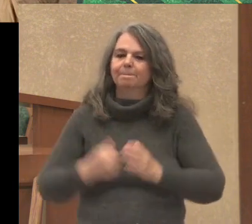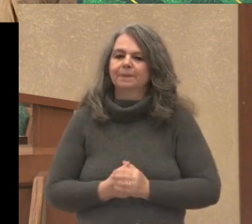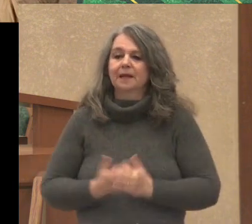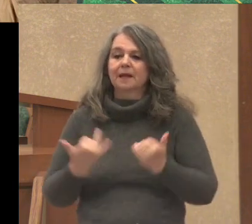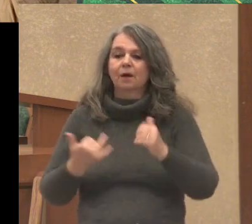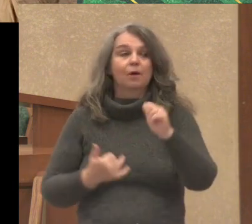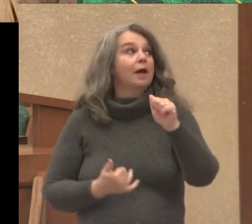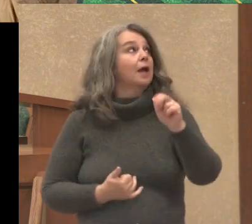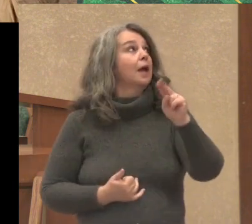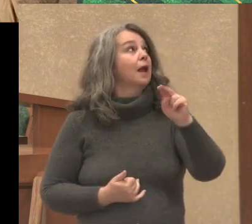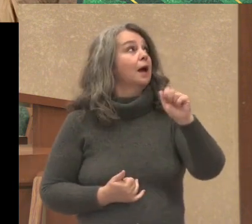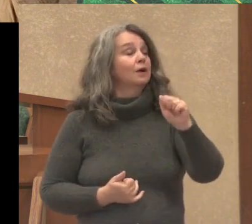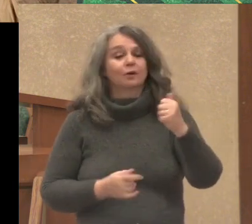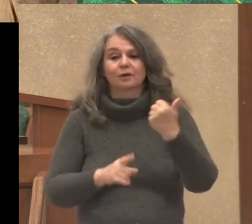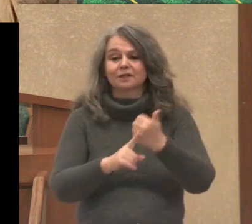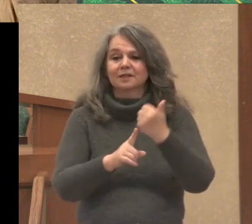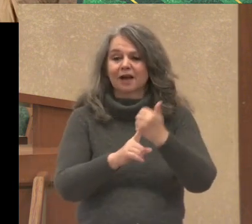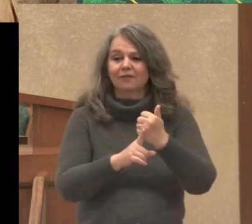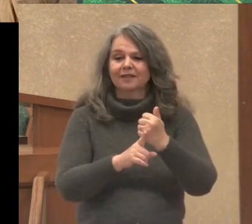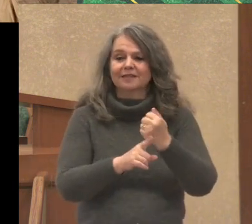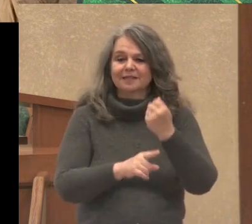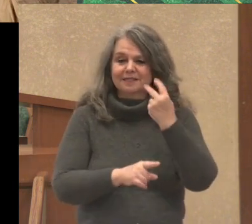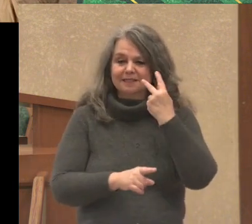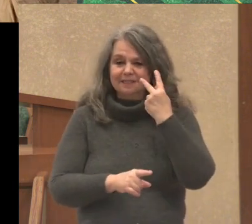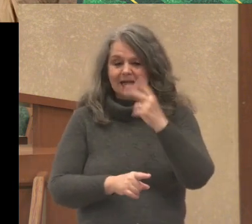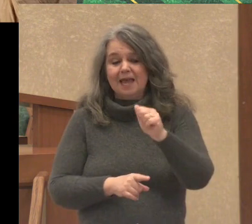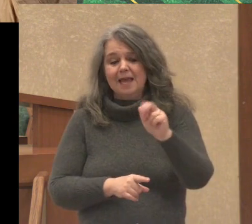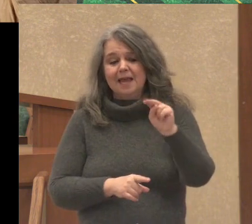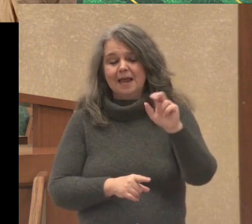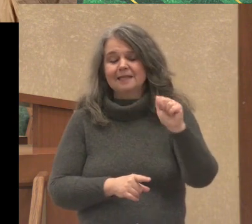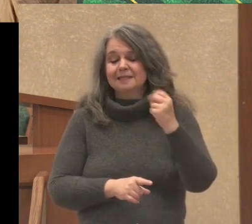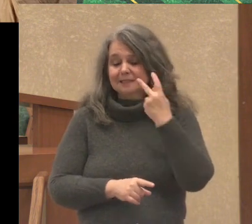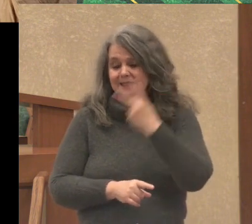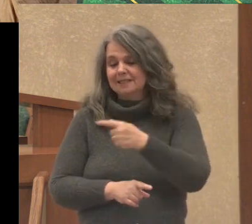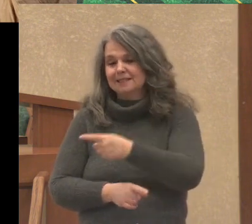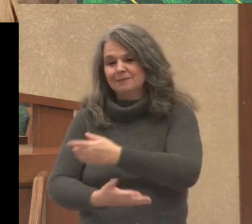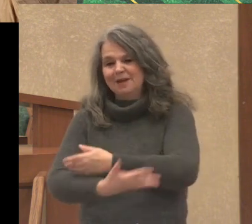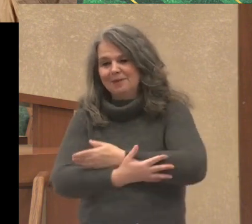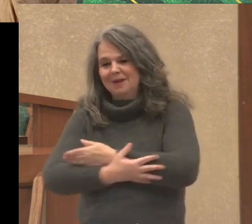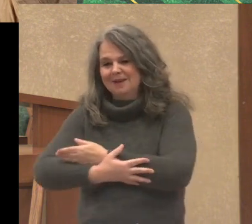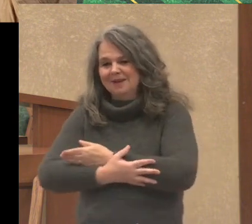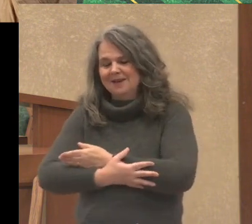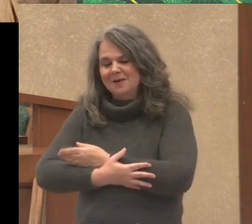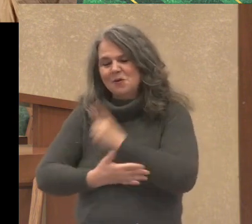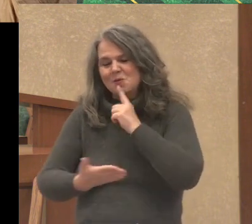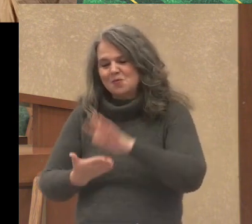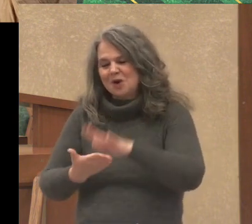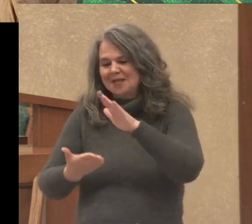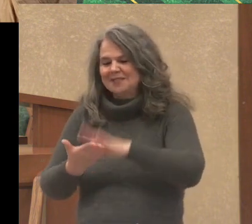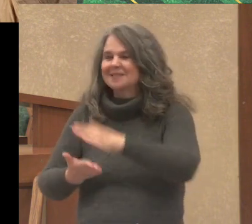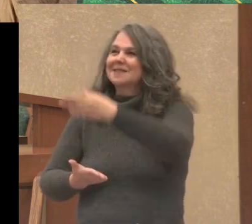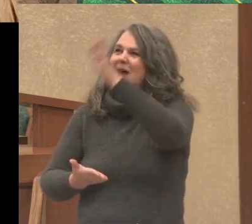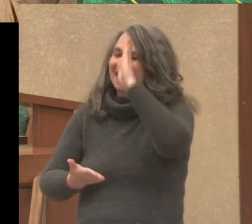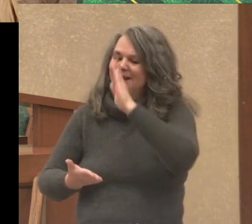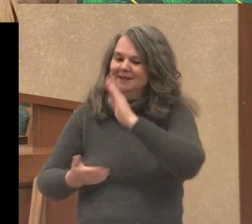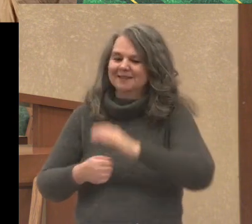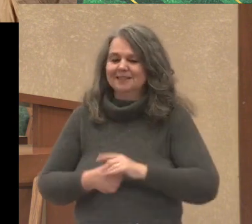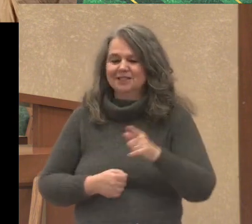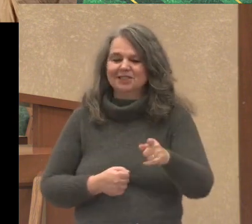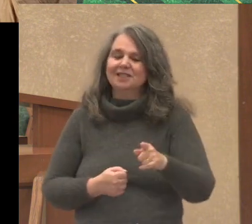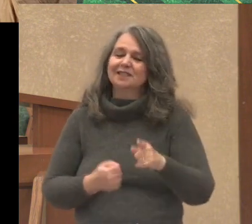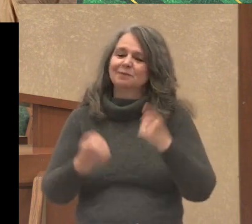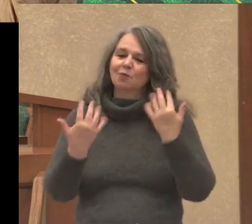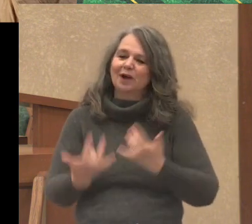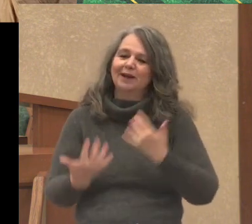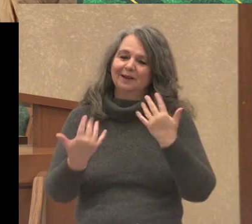seeing baby Jesus, joins Simeon in praising God. She too has been living in expectancy,